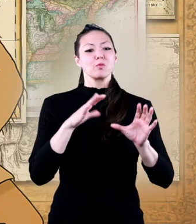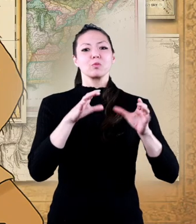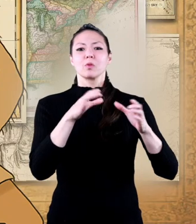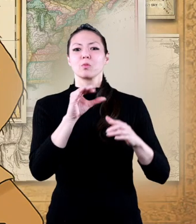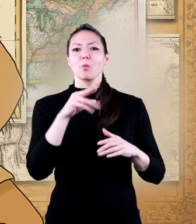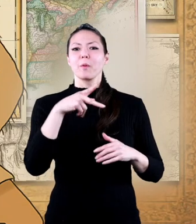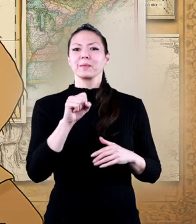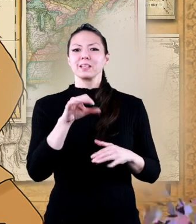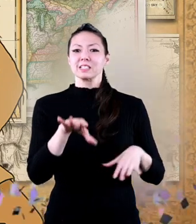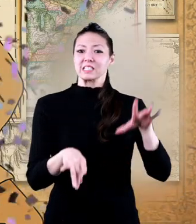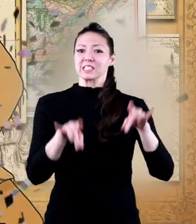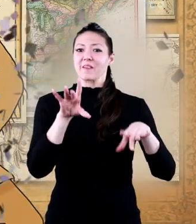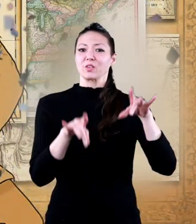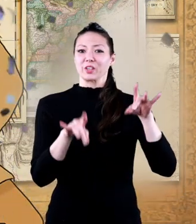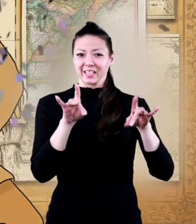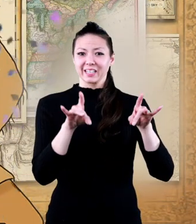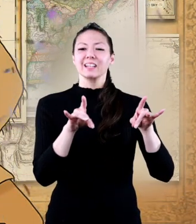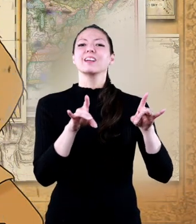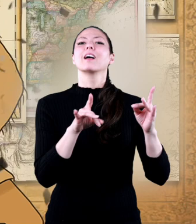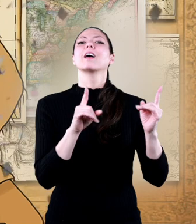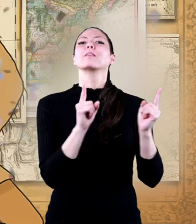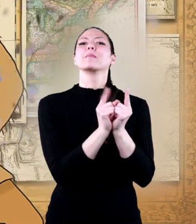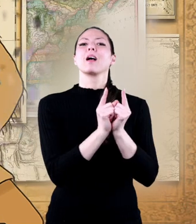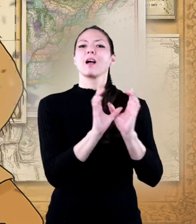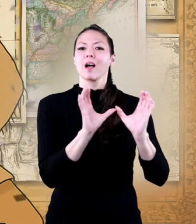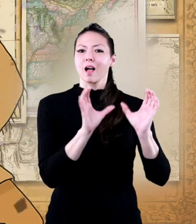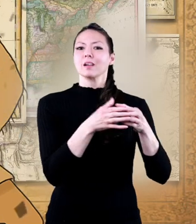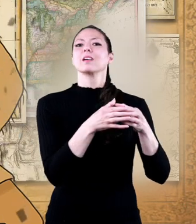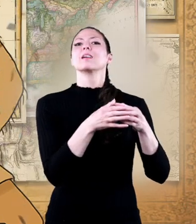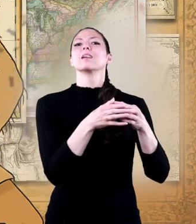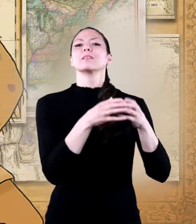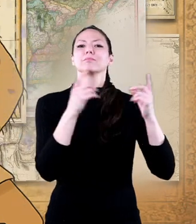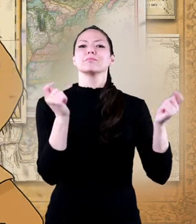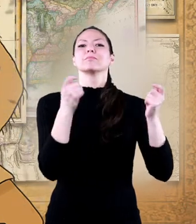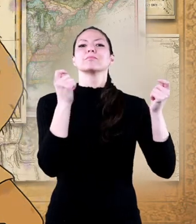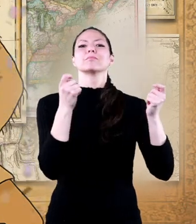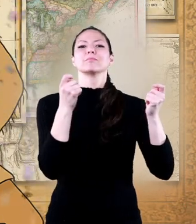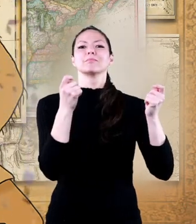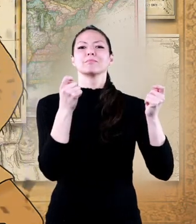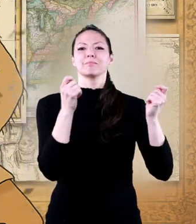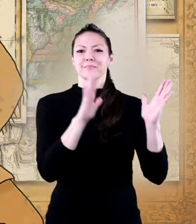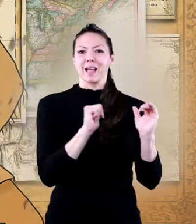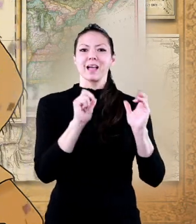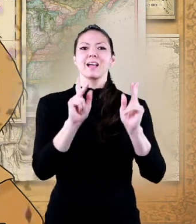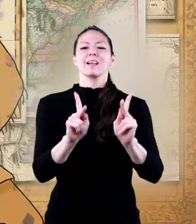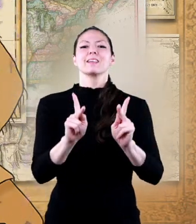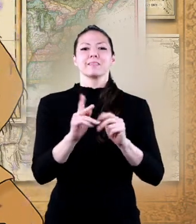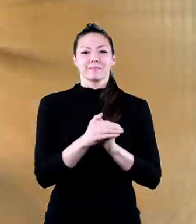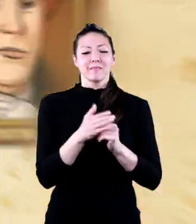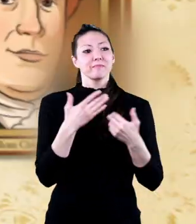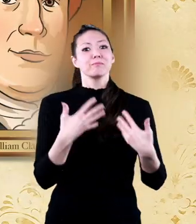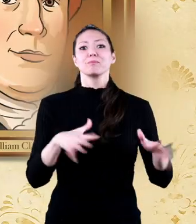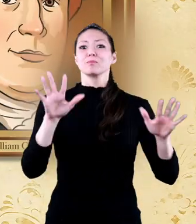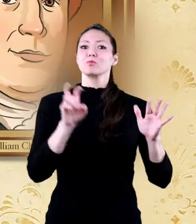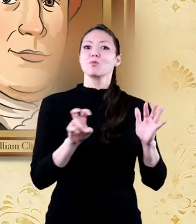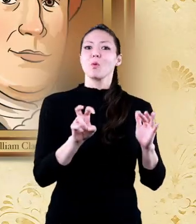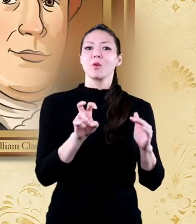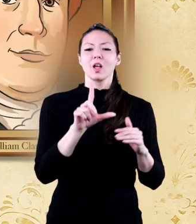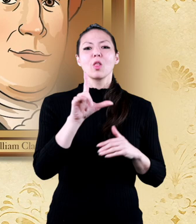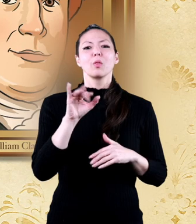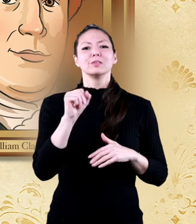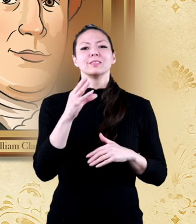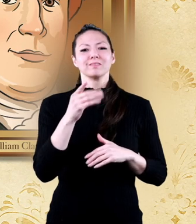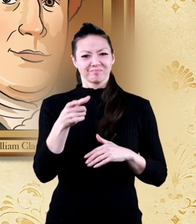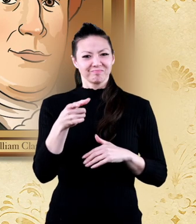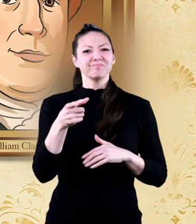And, the members of the Corps of Discovery were met with a grand reception upon their return. After the